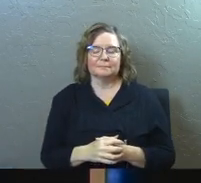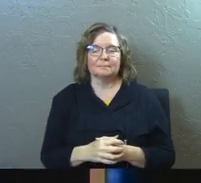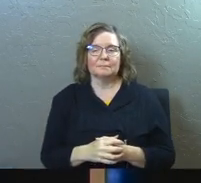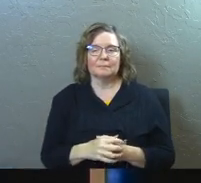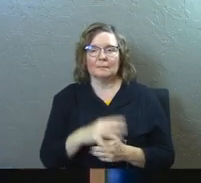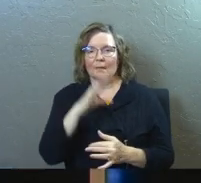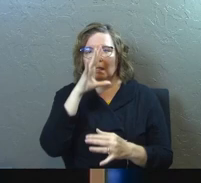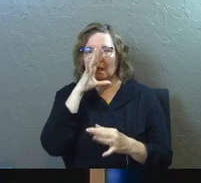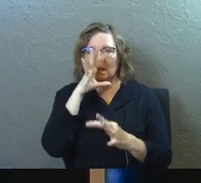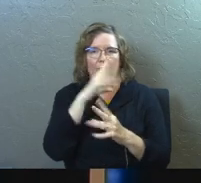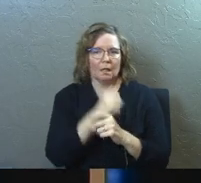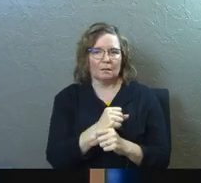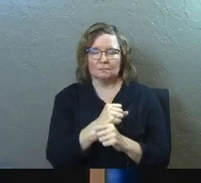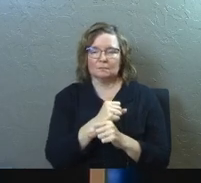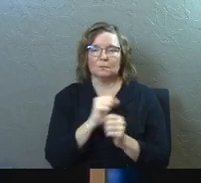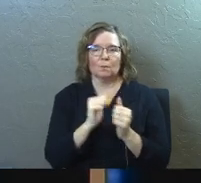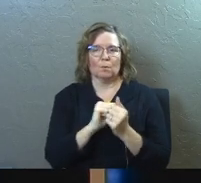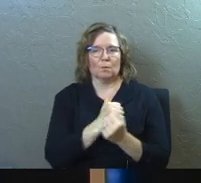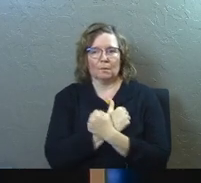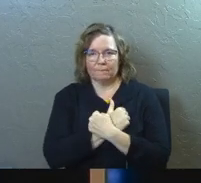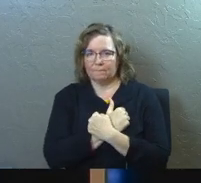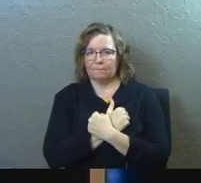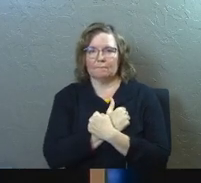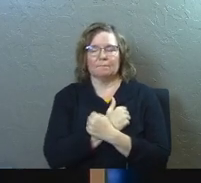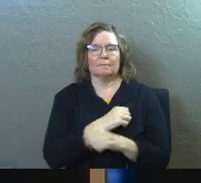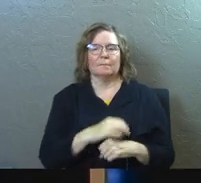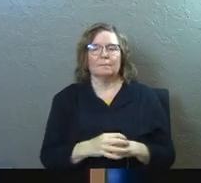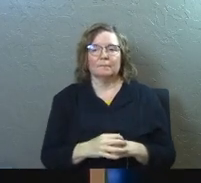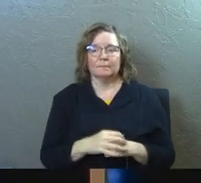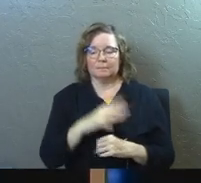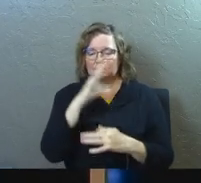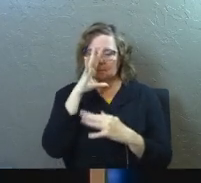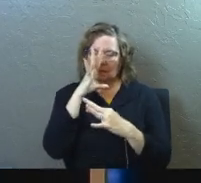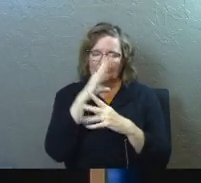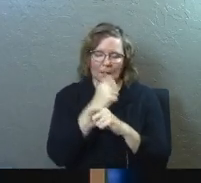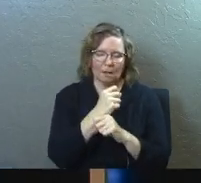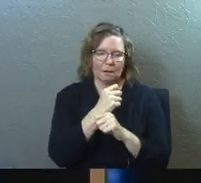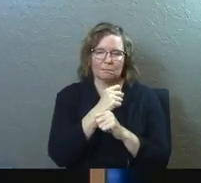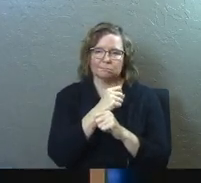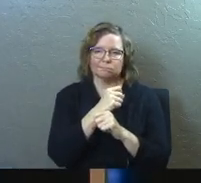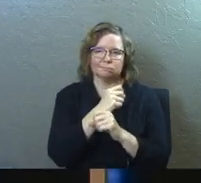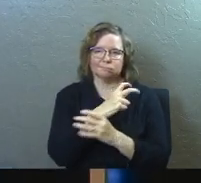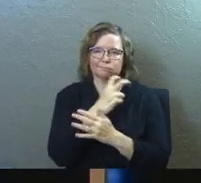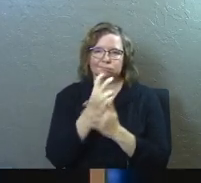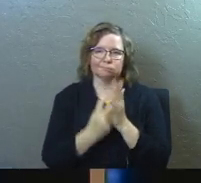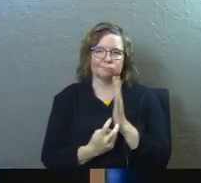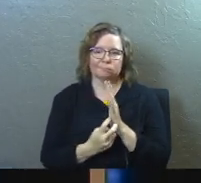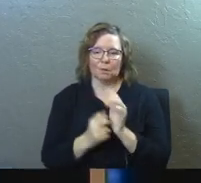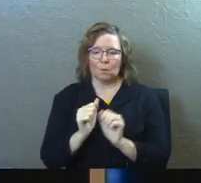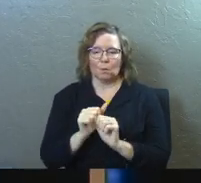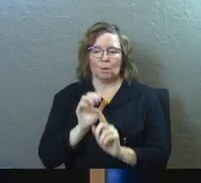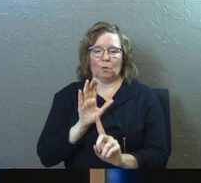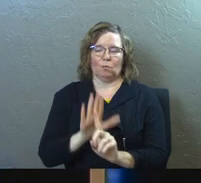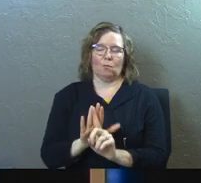Be intoxicated always in her love. Be intoxicated always in her love.